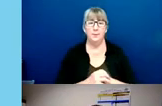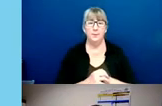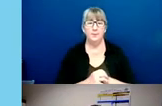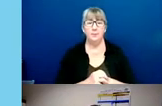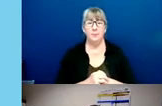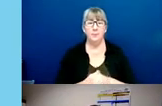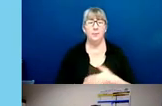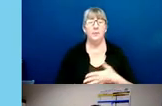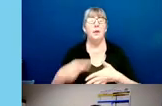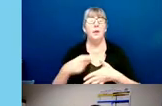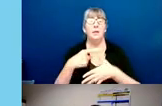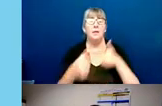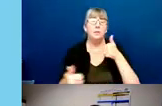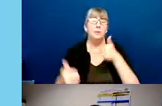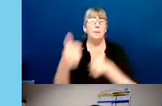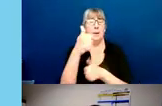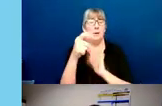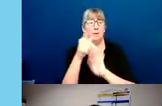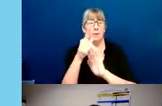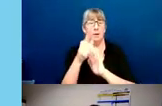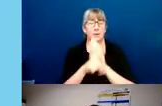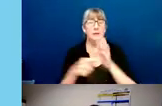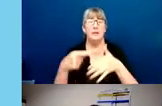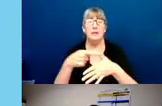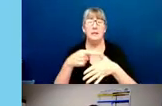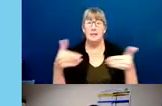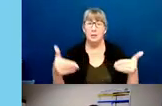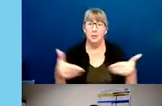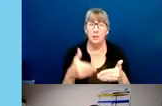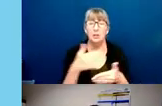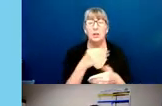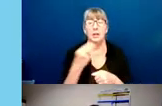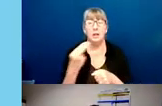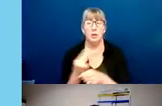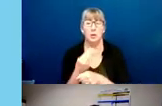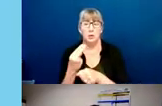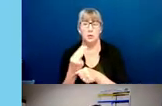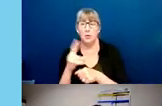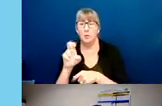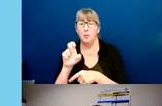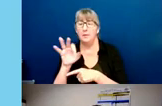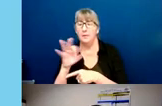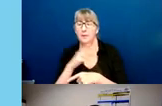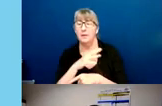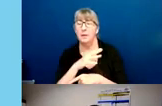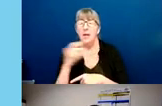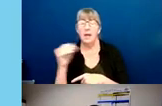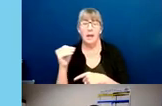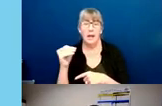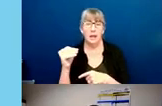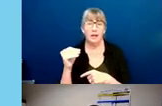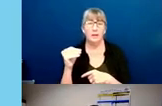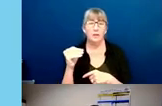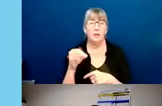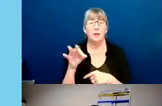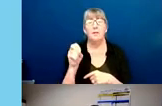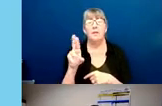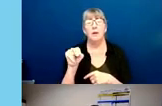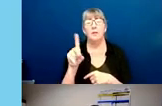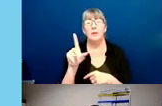policy serves not just as an introduction, but as a useful reference and the foundation for all these related policies.